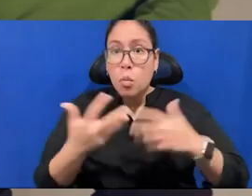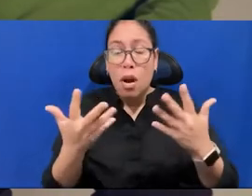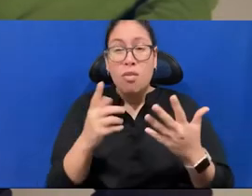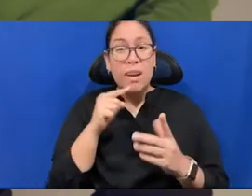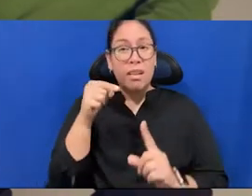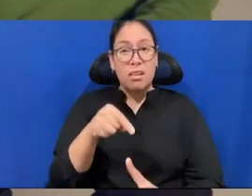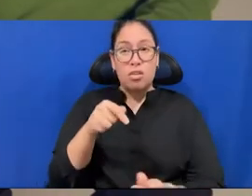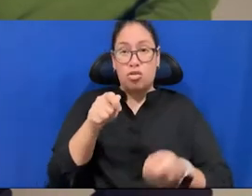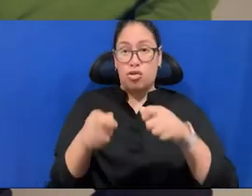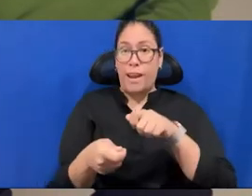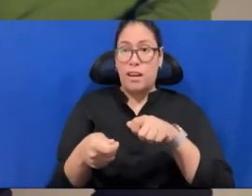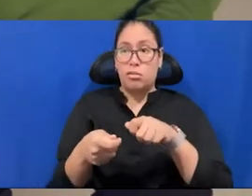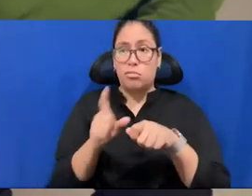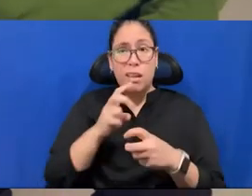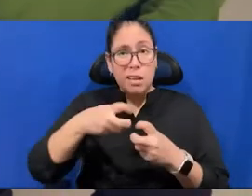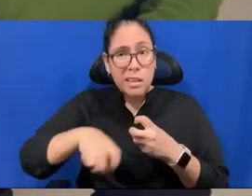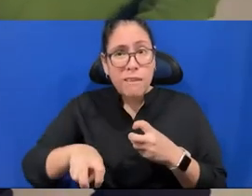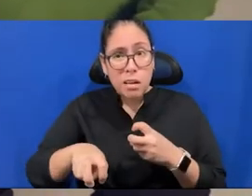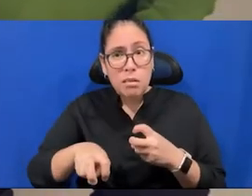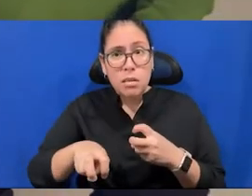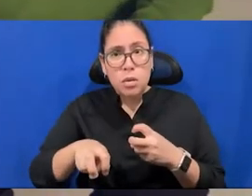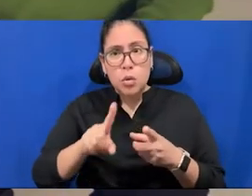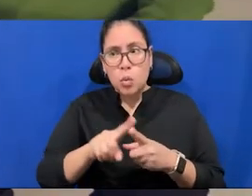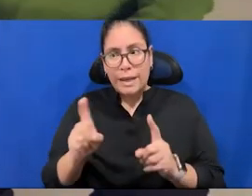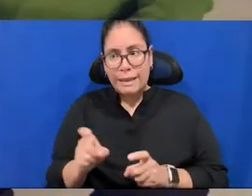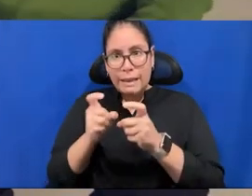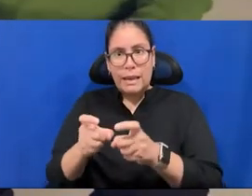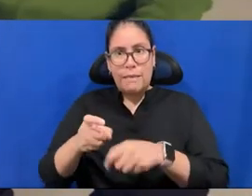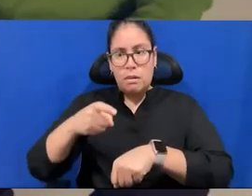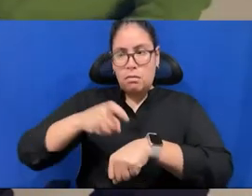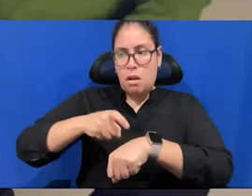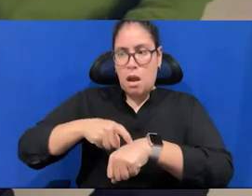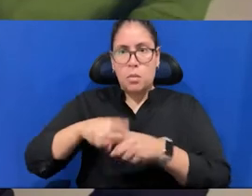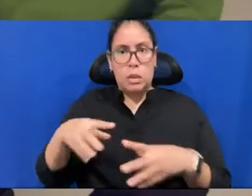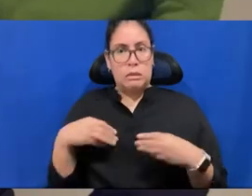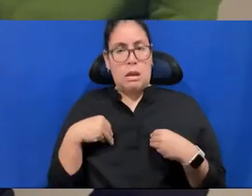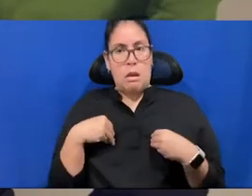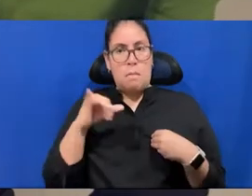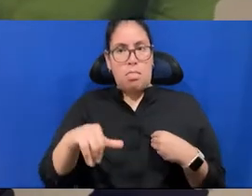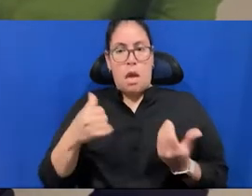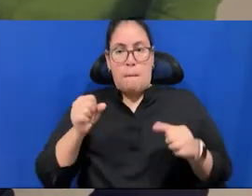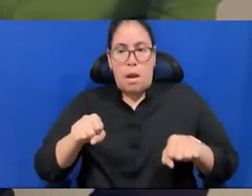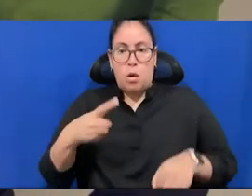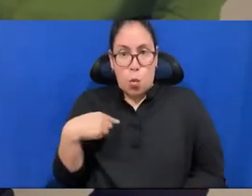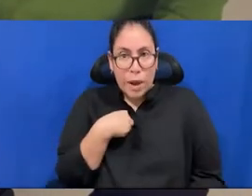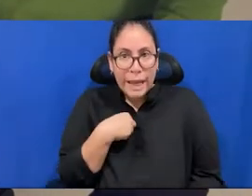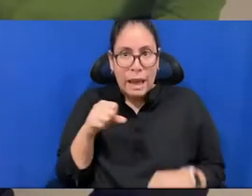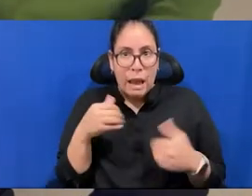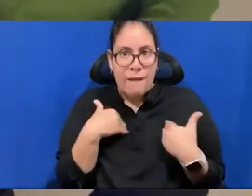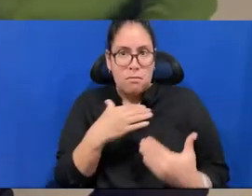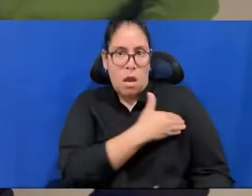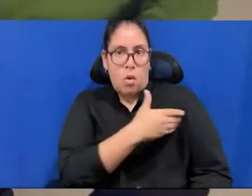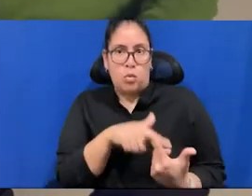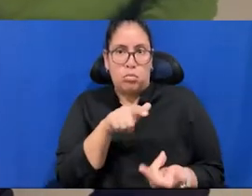it's very difficult to, to, to give the time to accept that that possibility will produce a change, it's kind of, has been the social component, I think so,